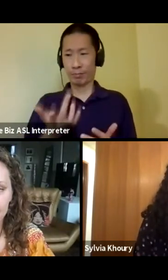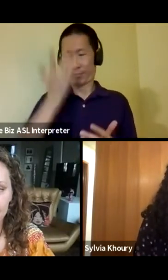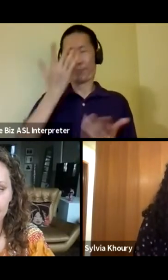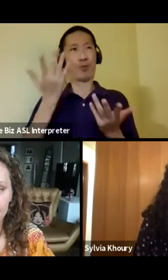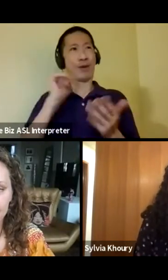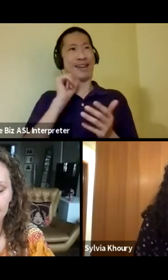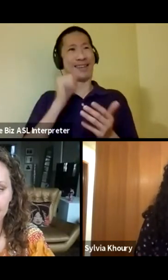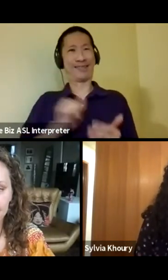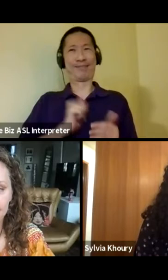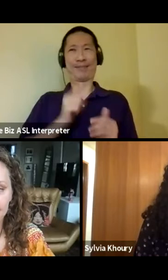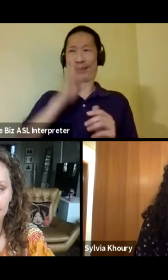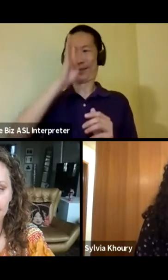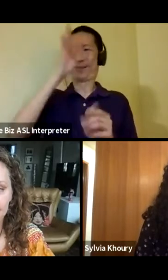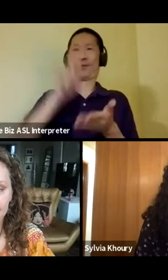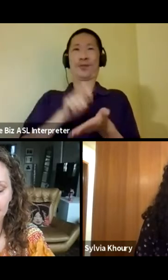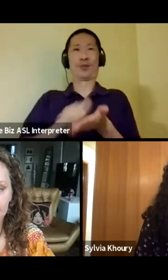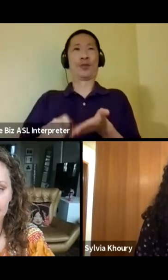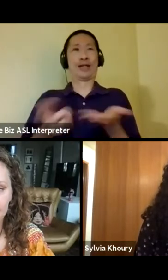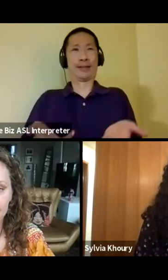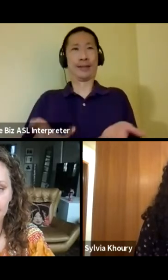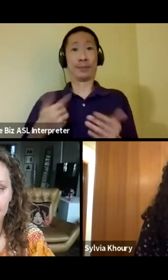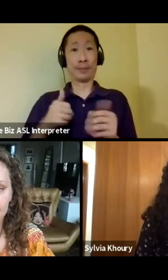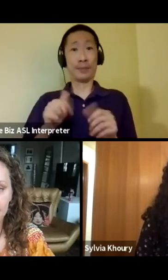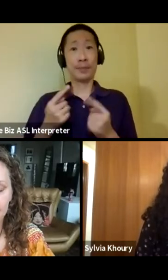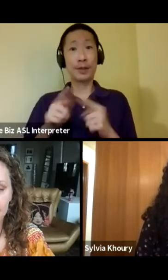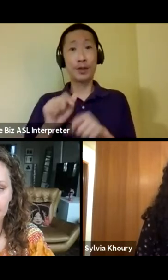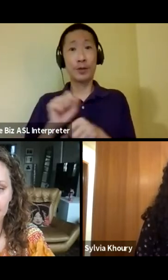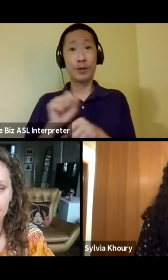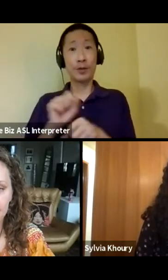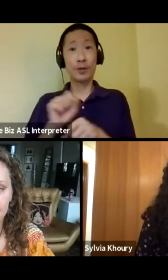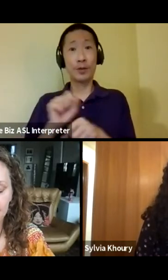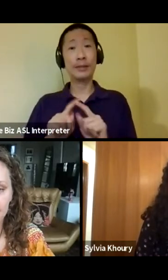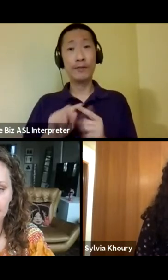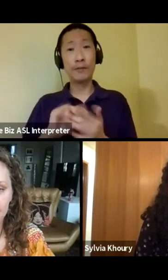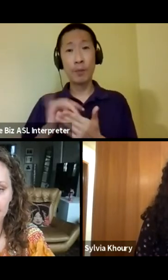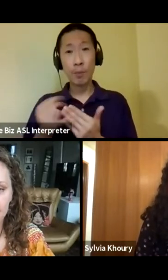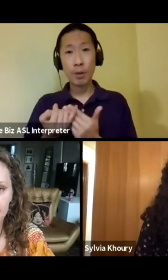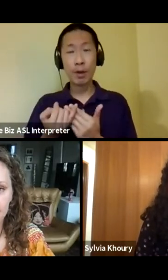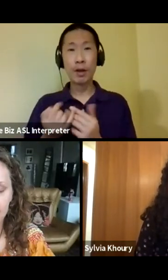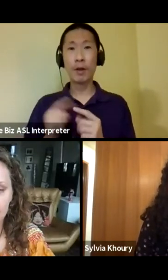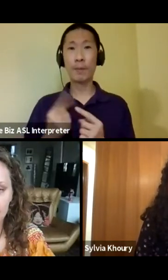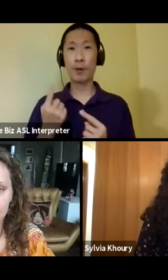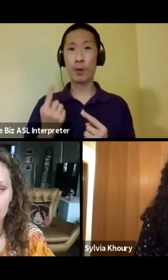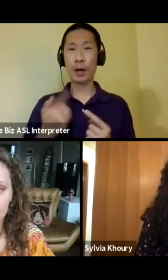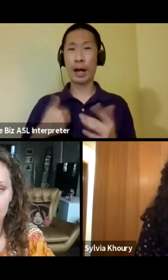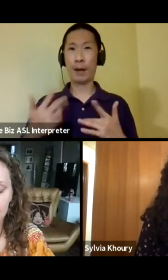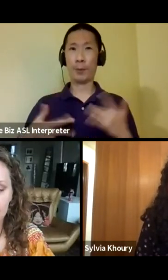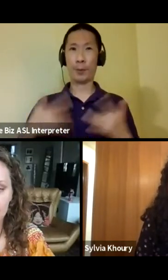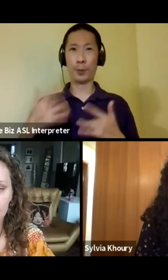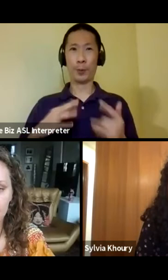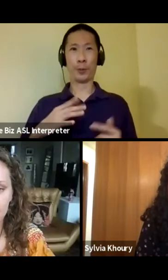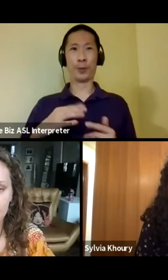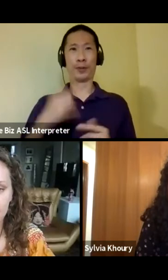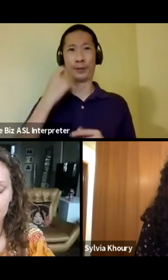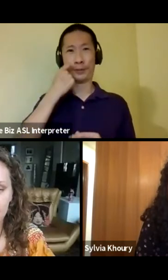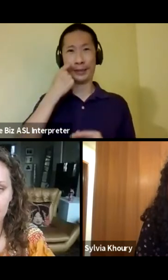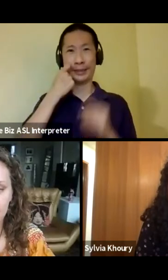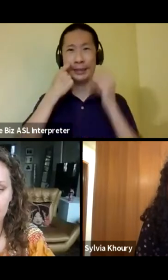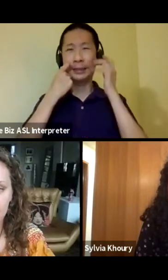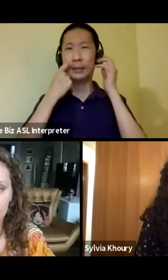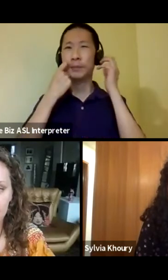just try to write it myself. So I've been working on a couple different projects. But the one I'm pretty excited about most recently is,